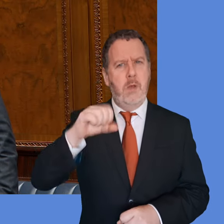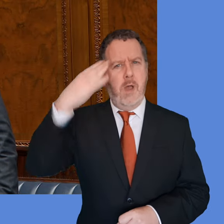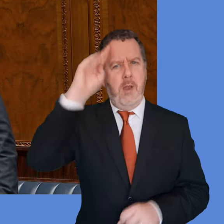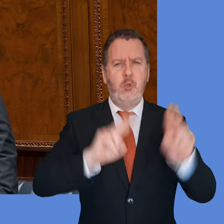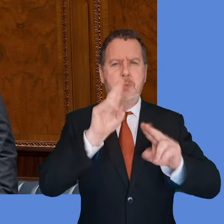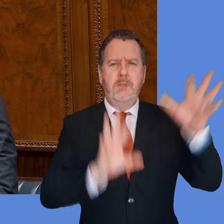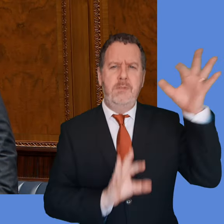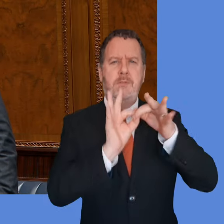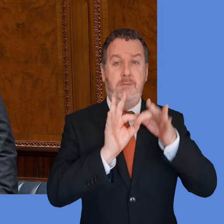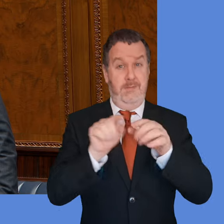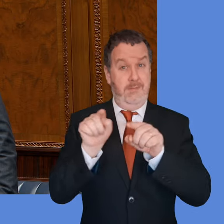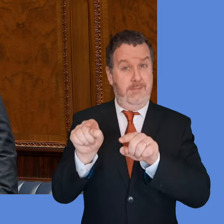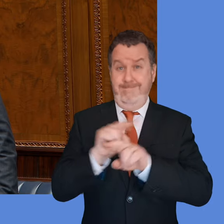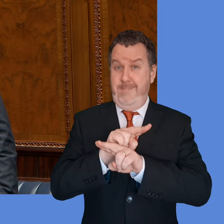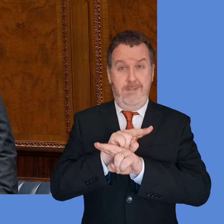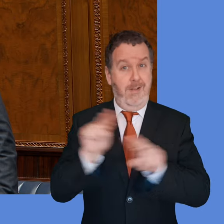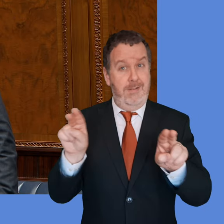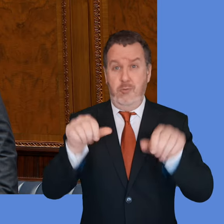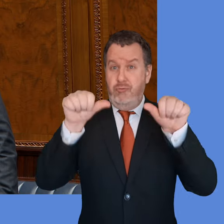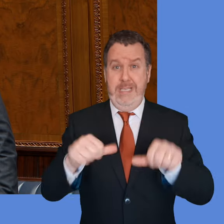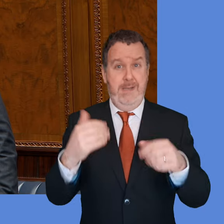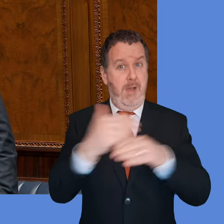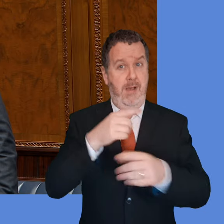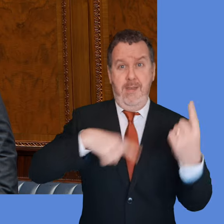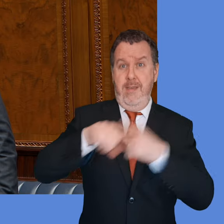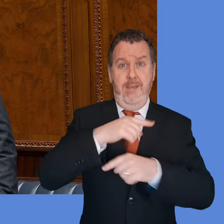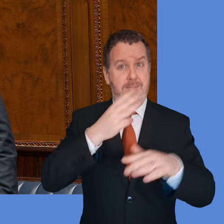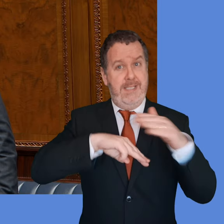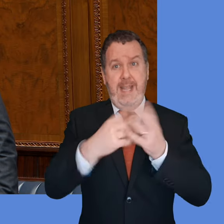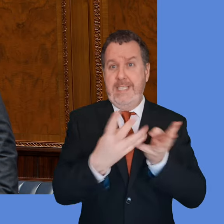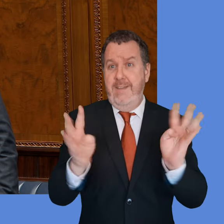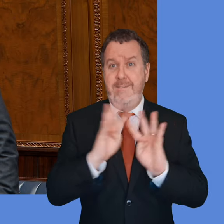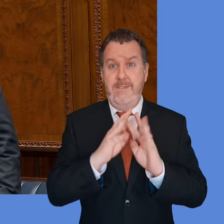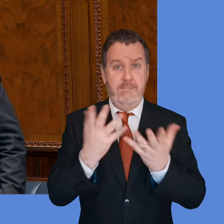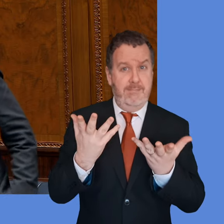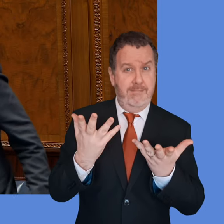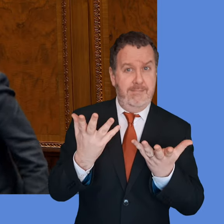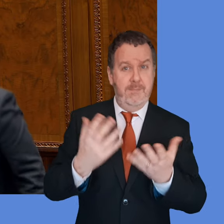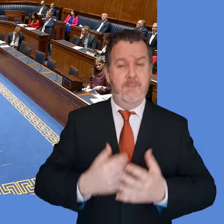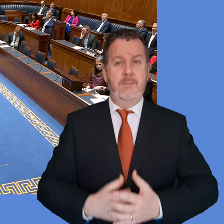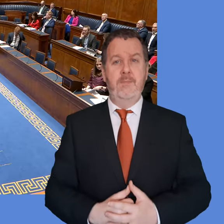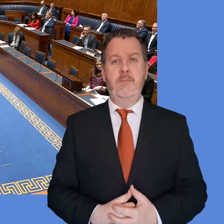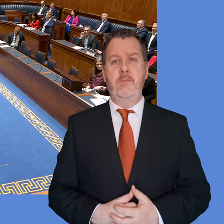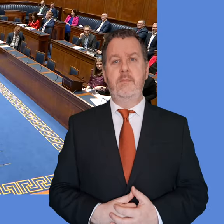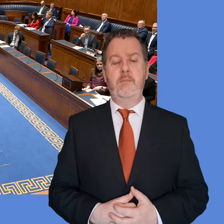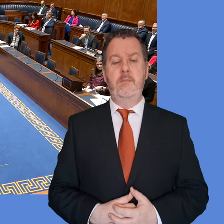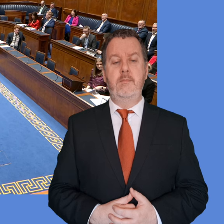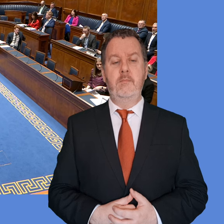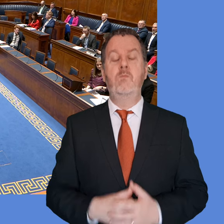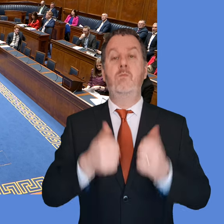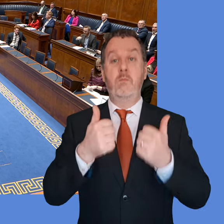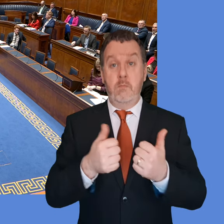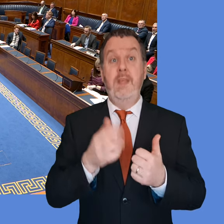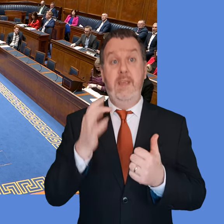those are hardly executive agreed policies, or are they? The First Minister. The Prime you.